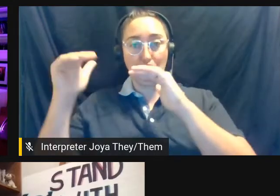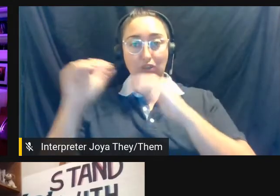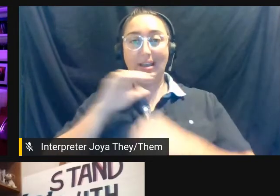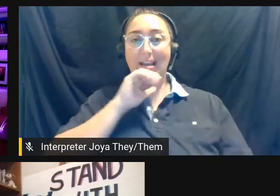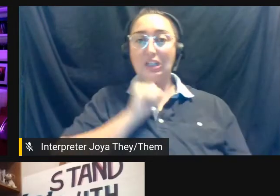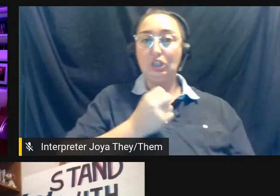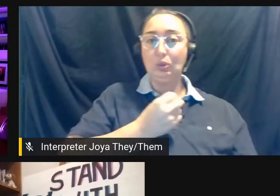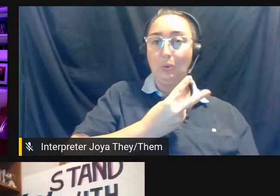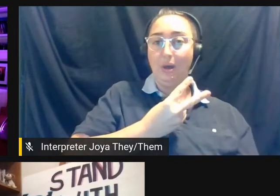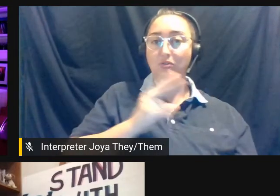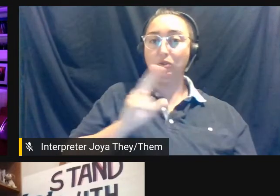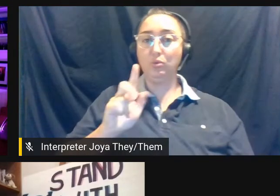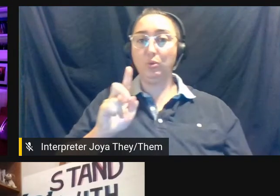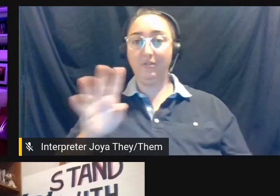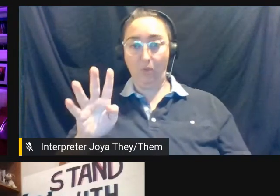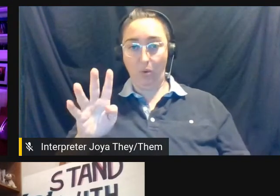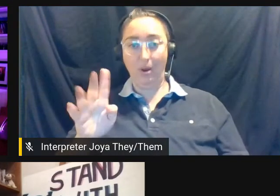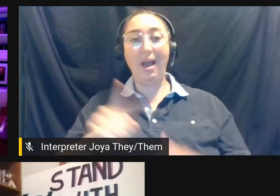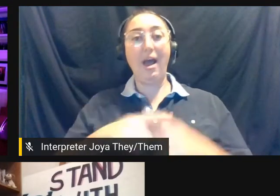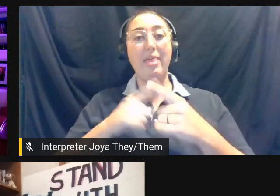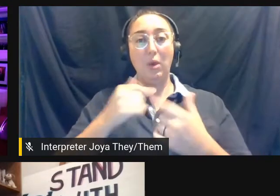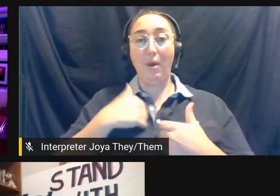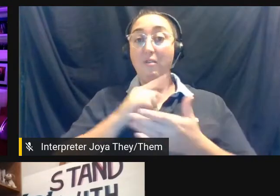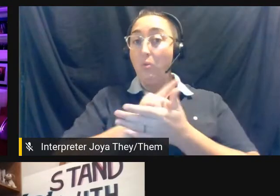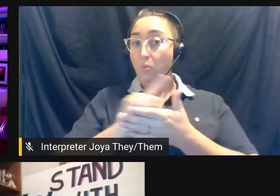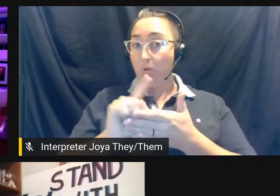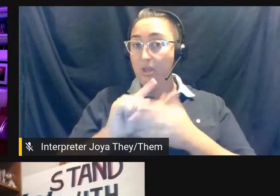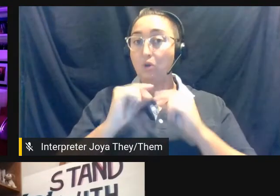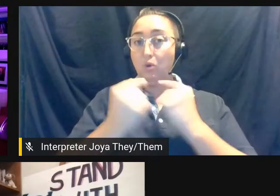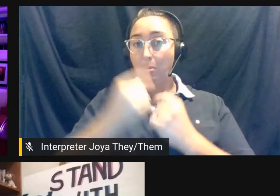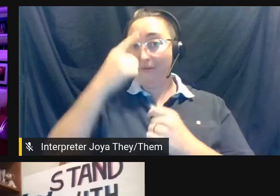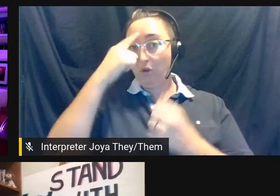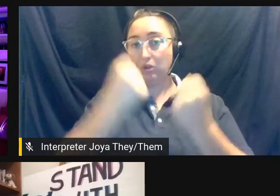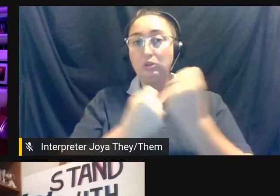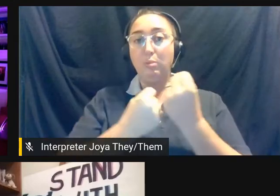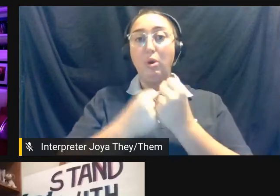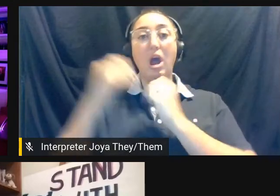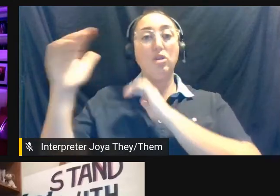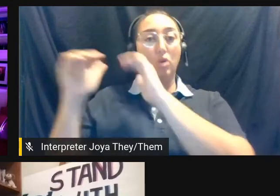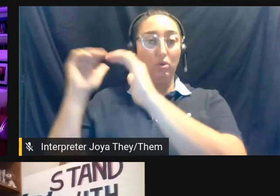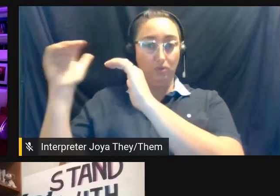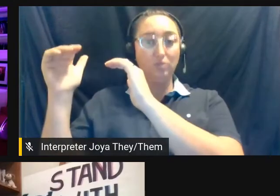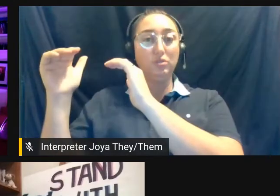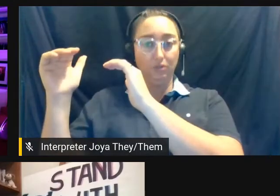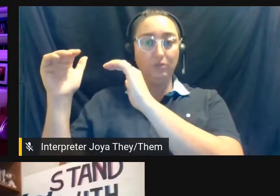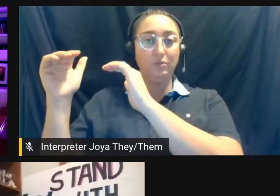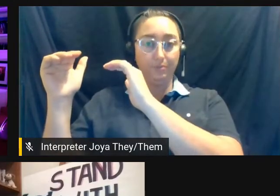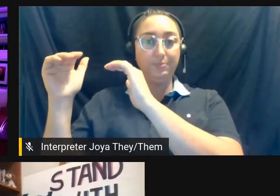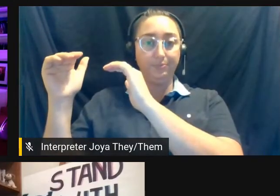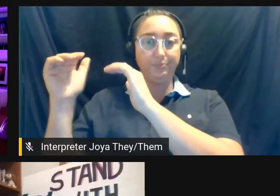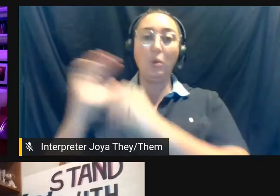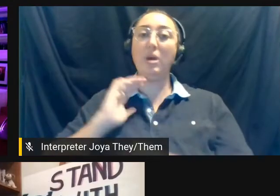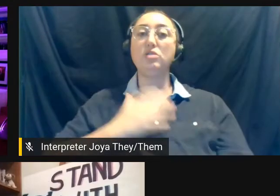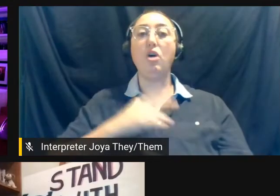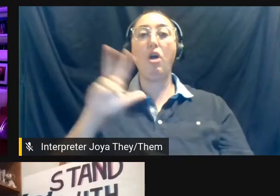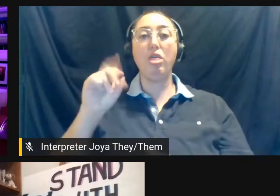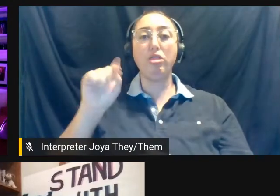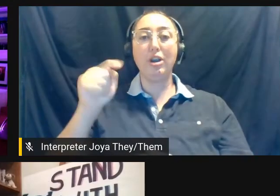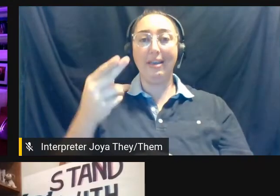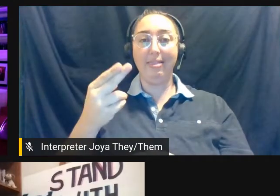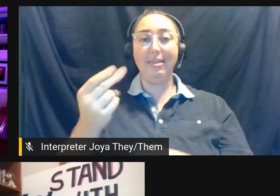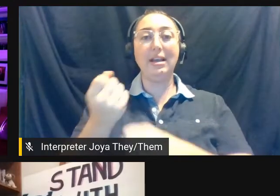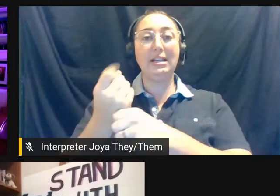old. And we also have weekly programming support groups for adults. So it's our 30th anniversary